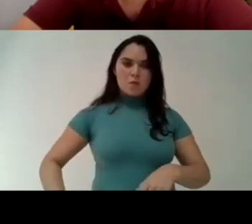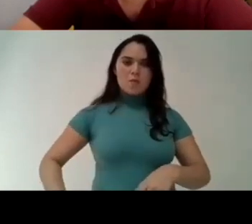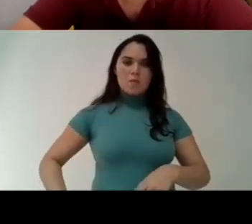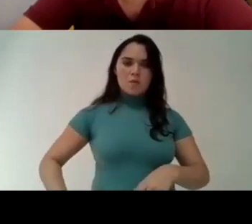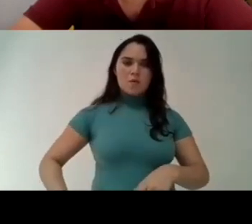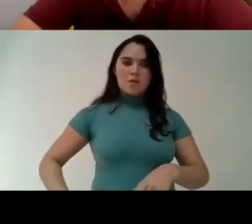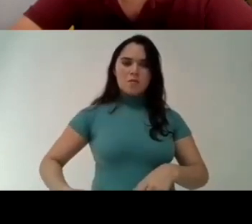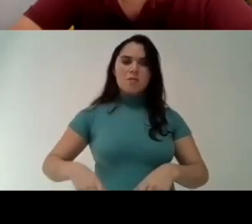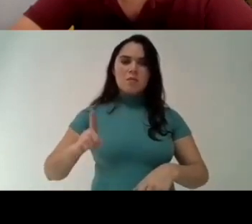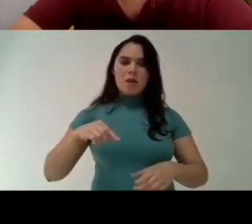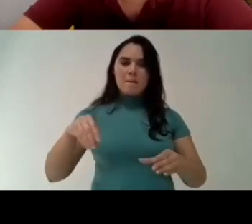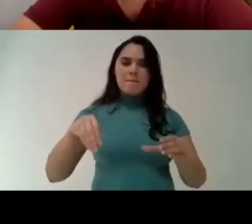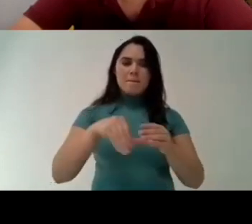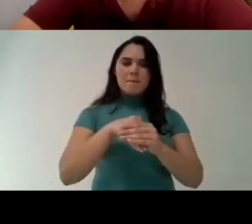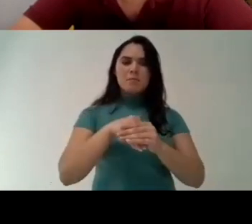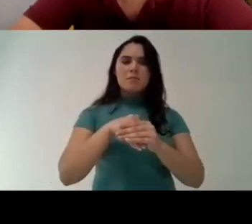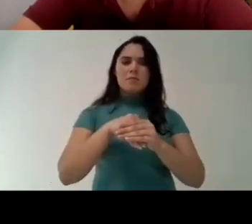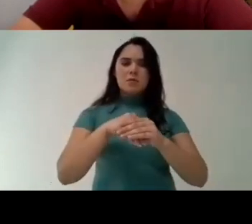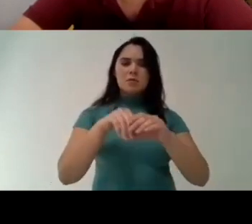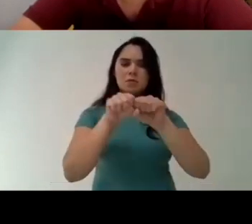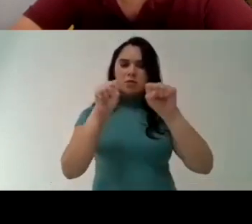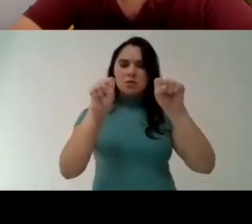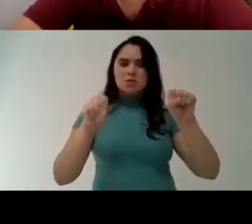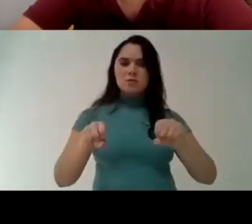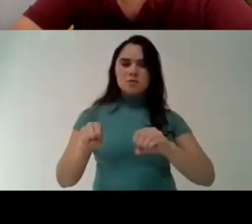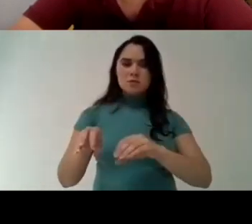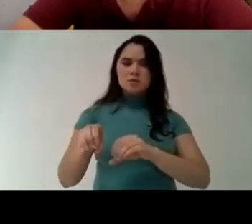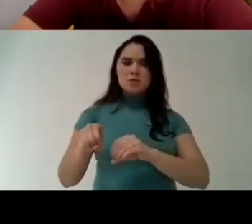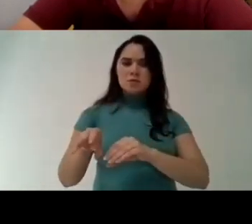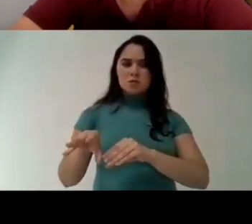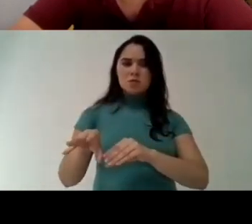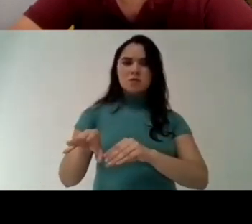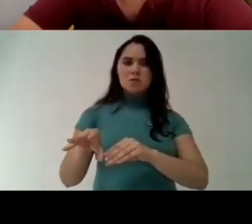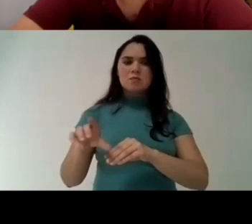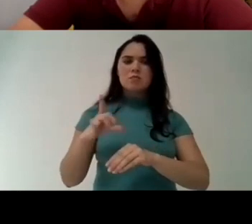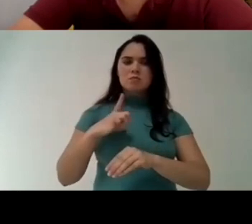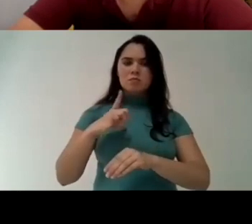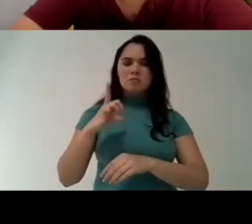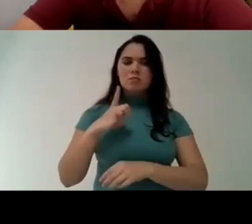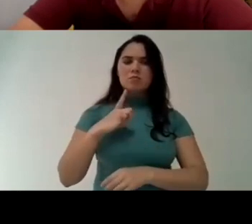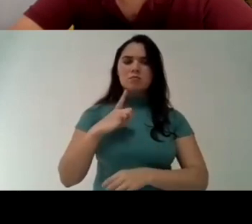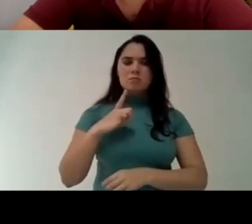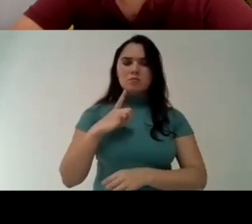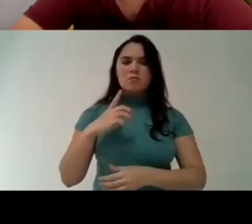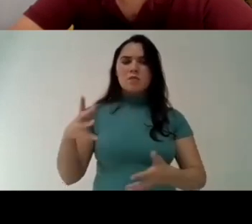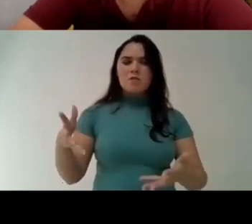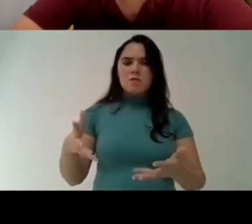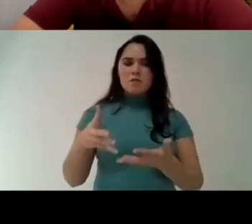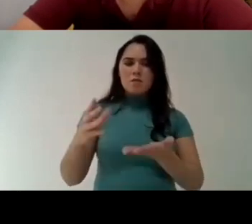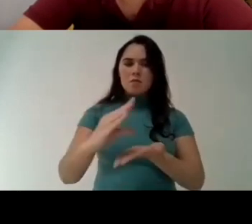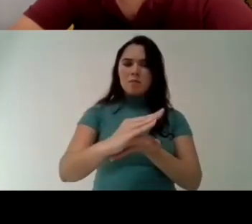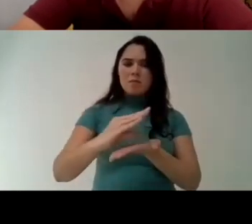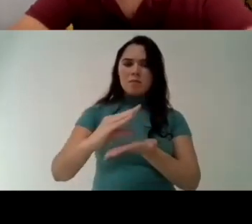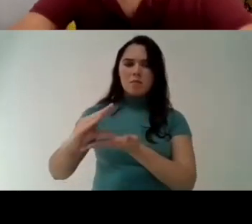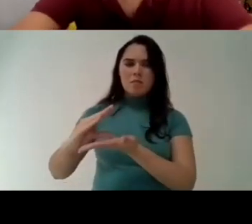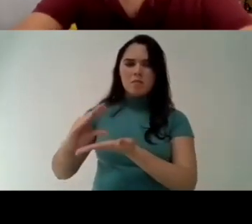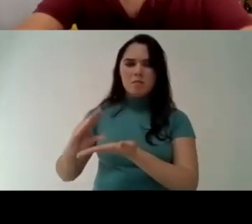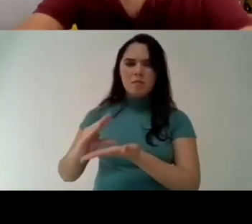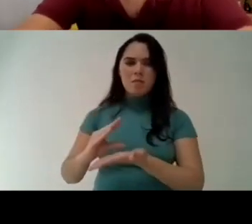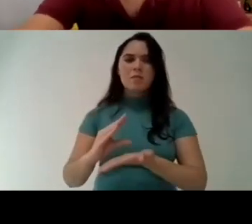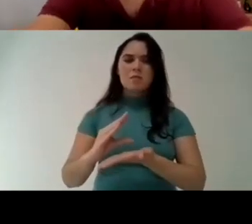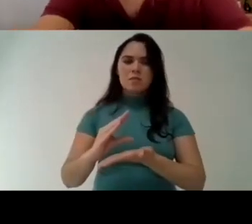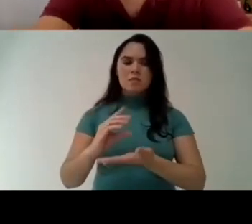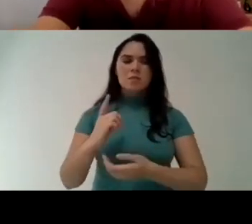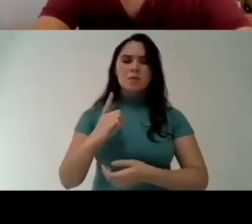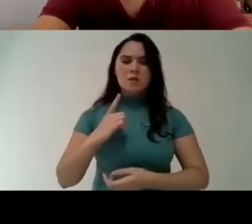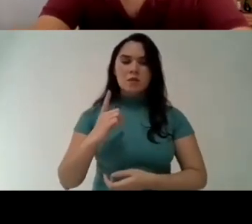in a in in the country So of course the universities is part of this this system that we have in the